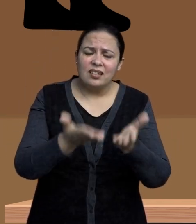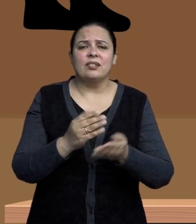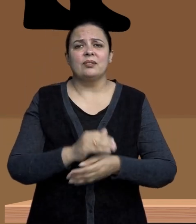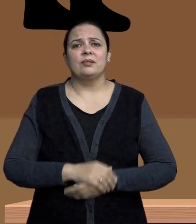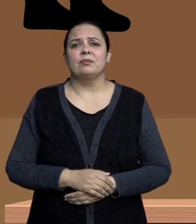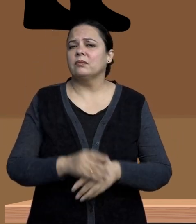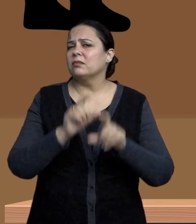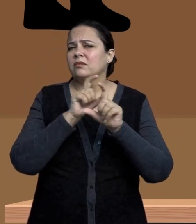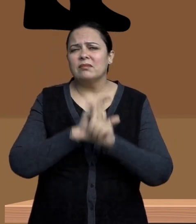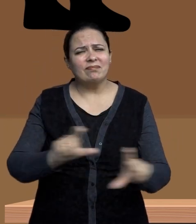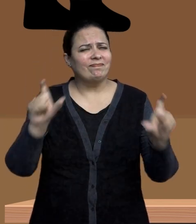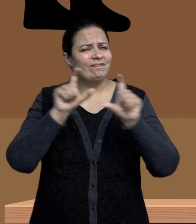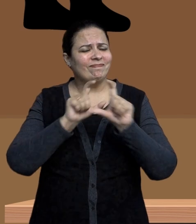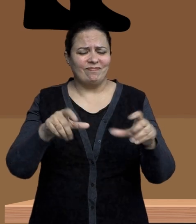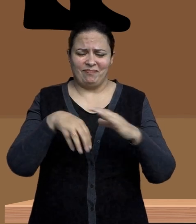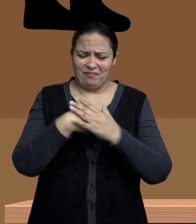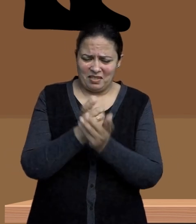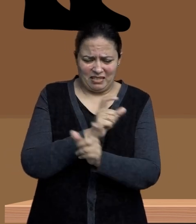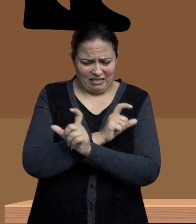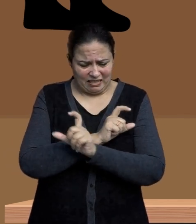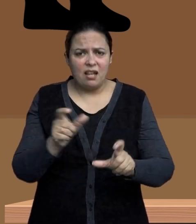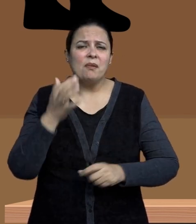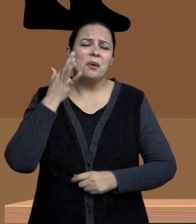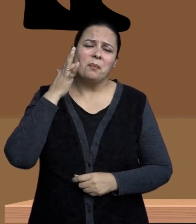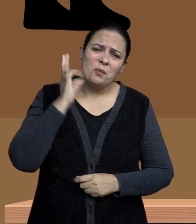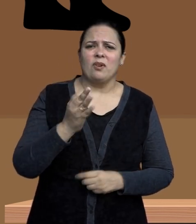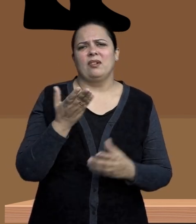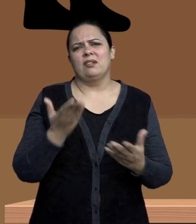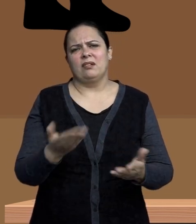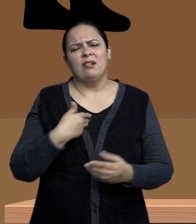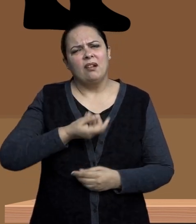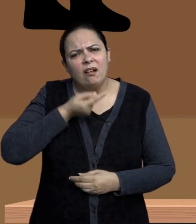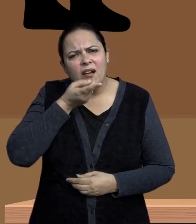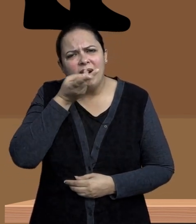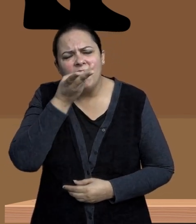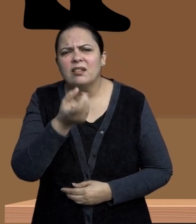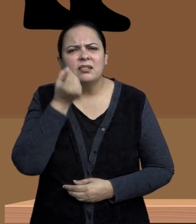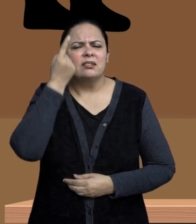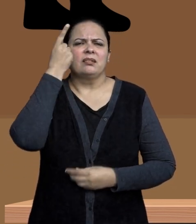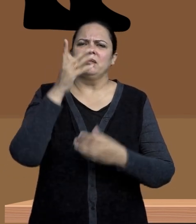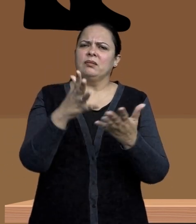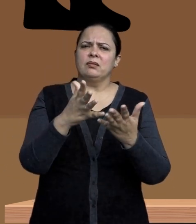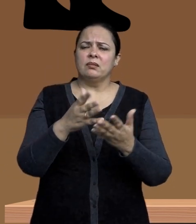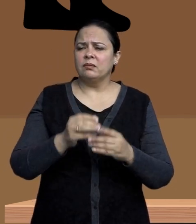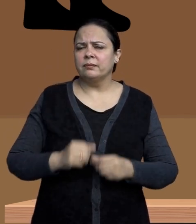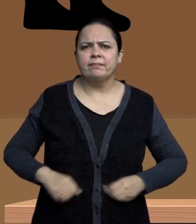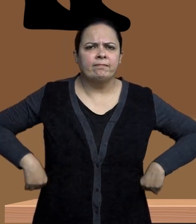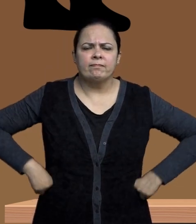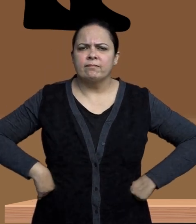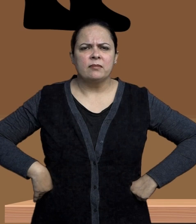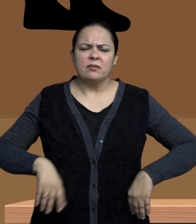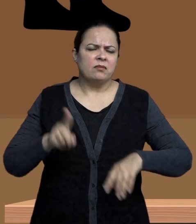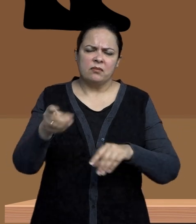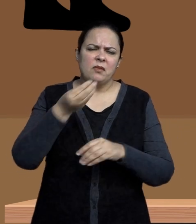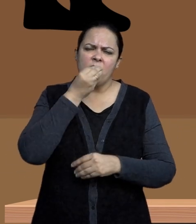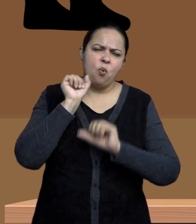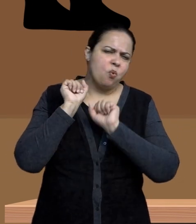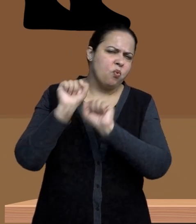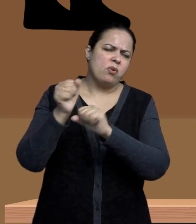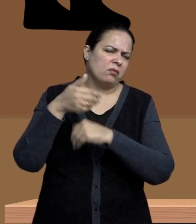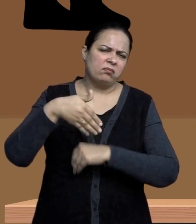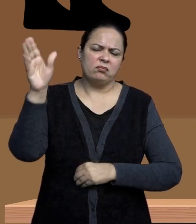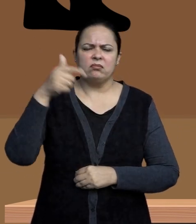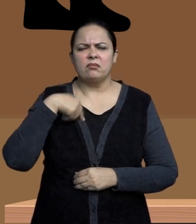Hygiene is very important. When will you understand? Fine. You have your lunch.